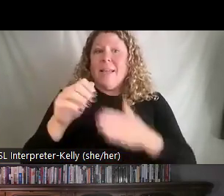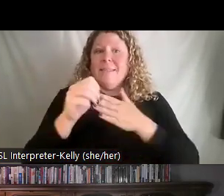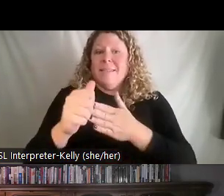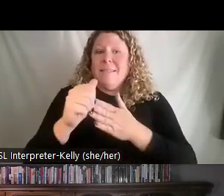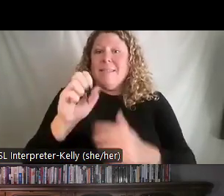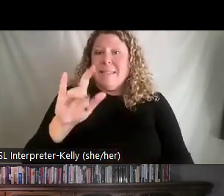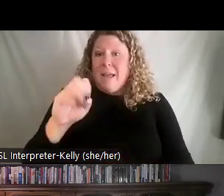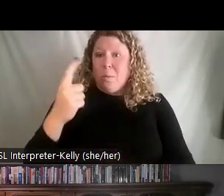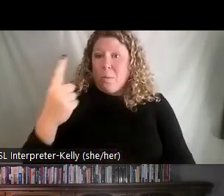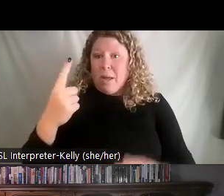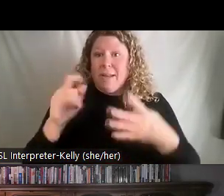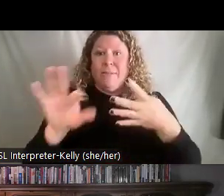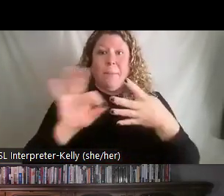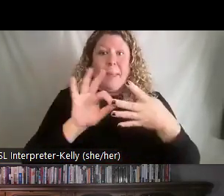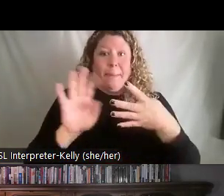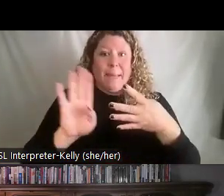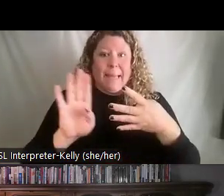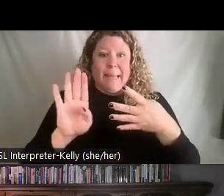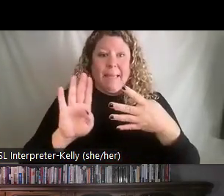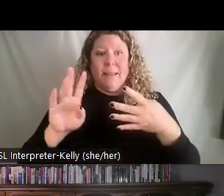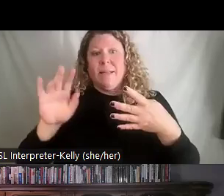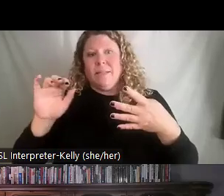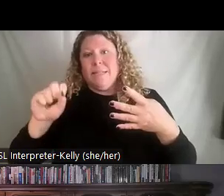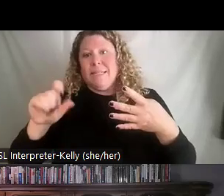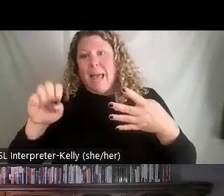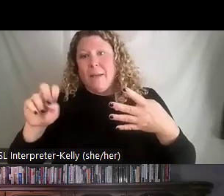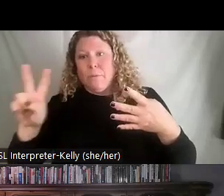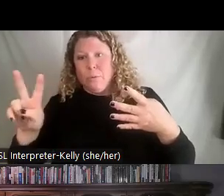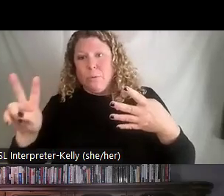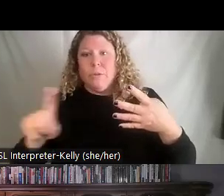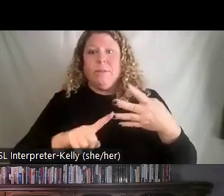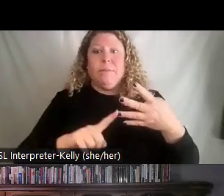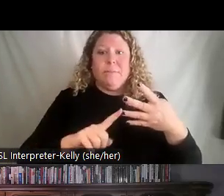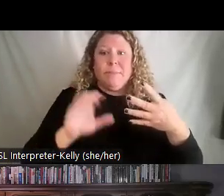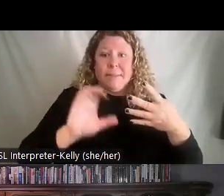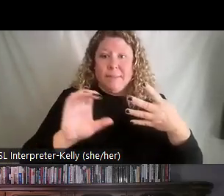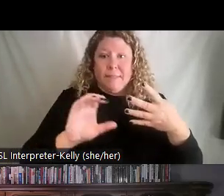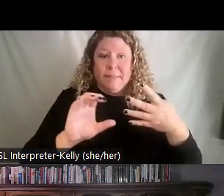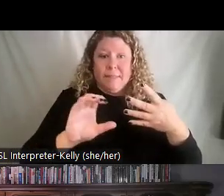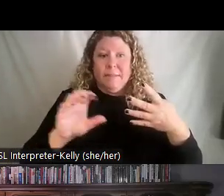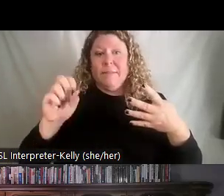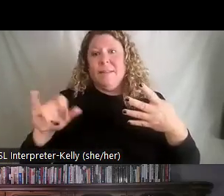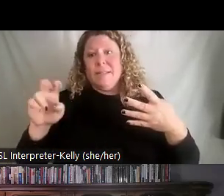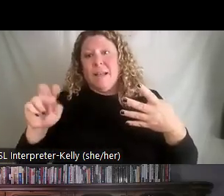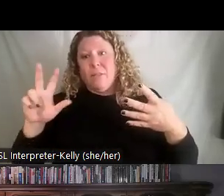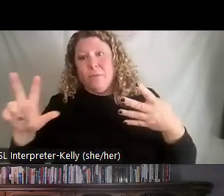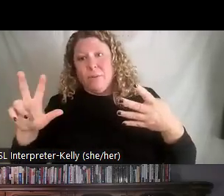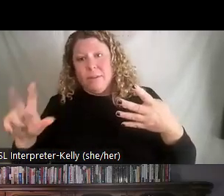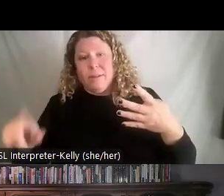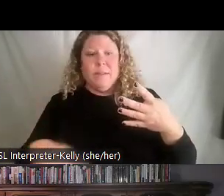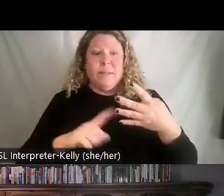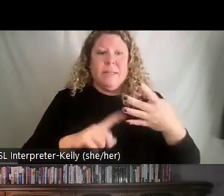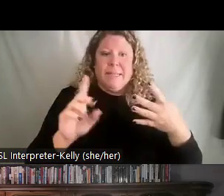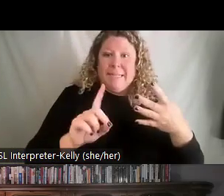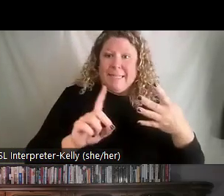If you chose B, that would be leadership style two. If you chose C, that would be leadership style three. And of course, D